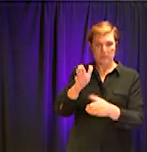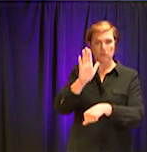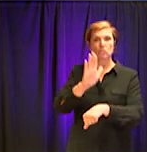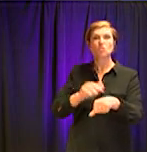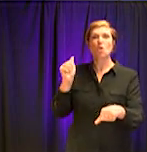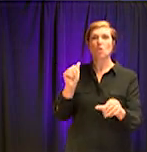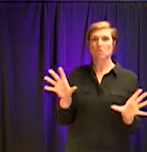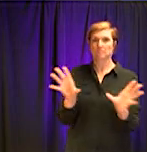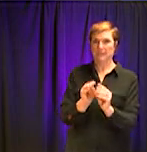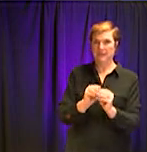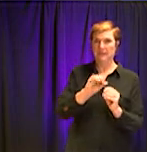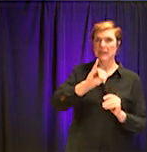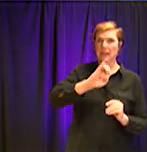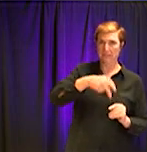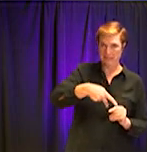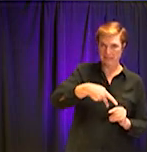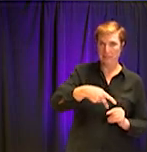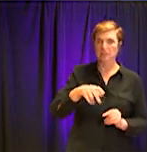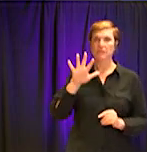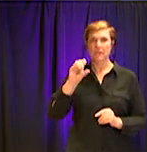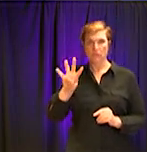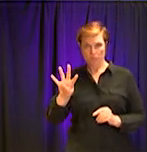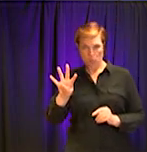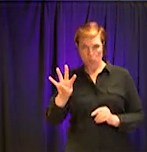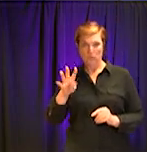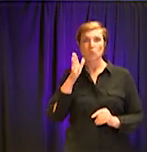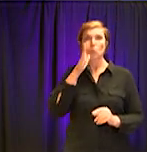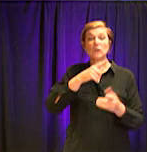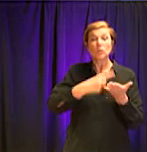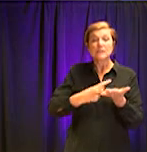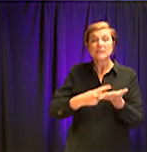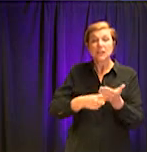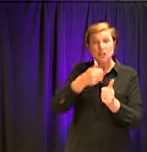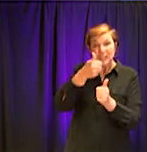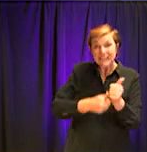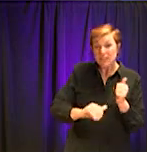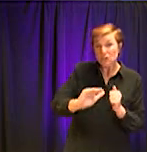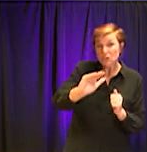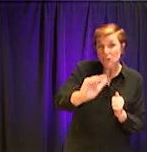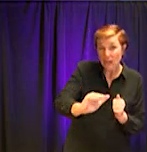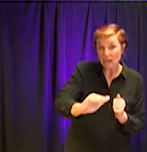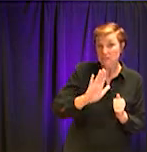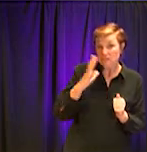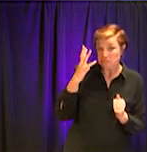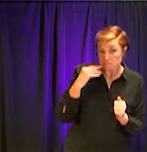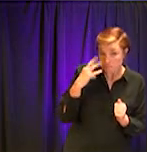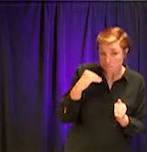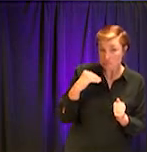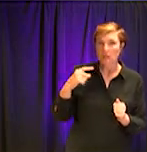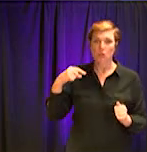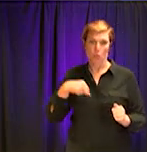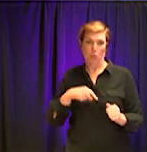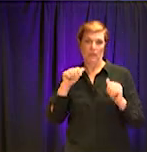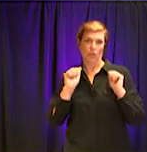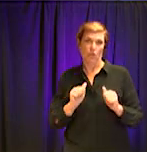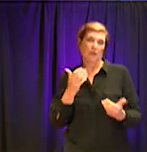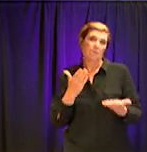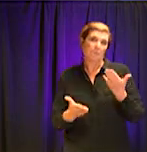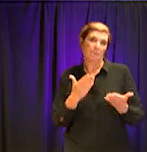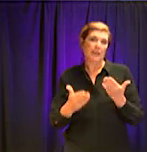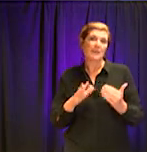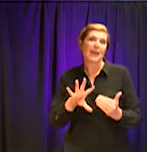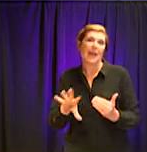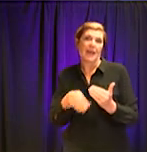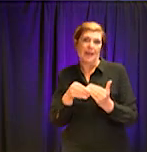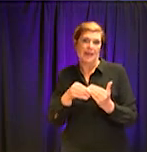to meet and to discuss each child in what we need to do to provide extended services to